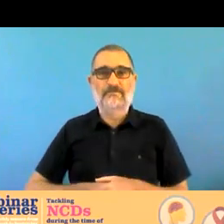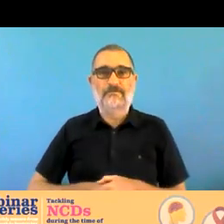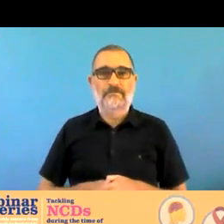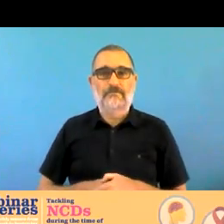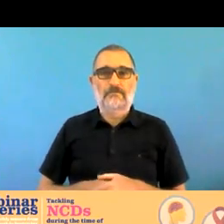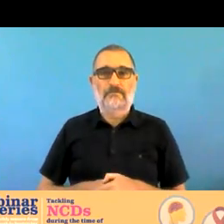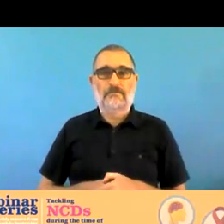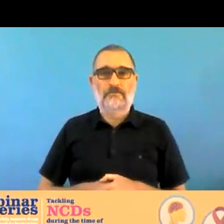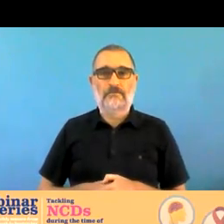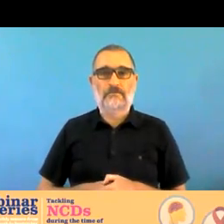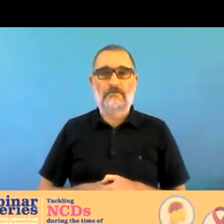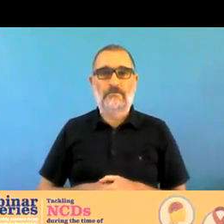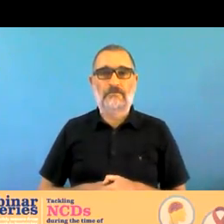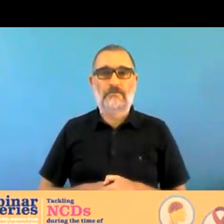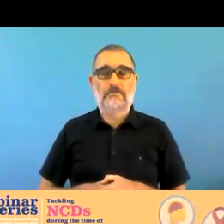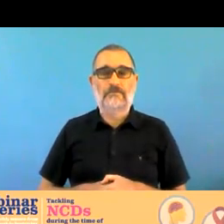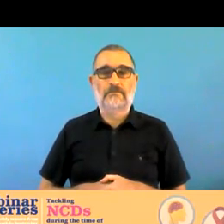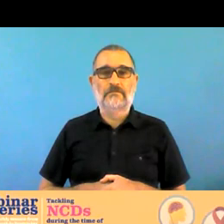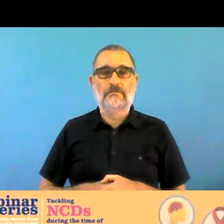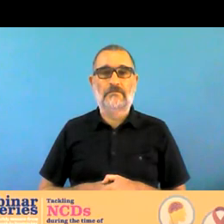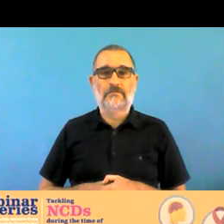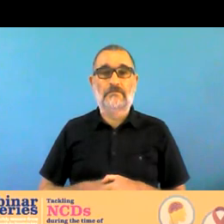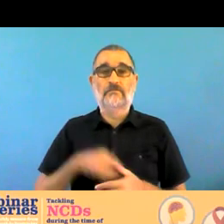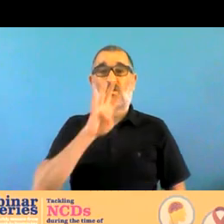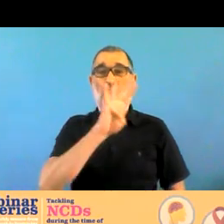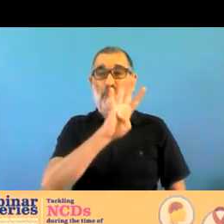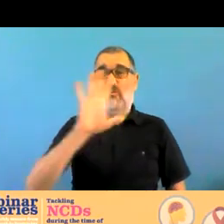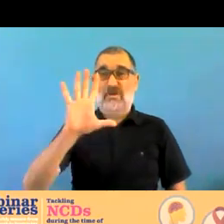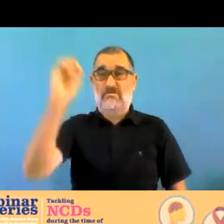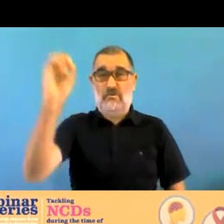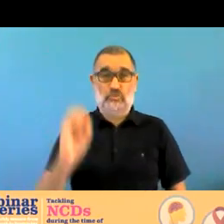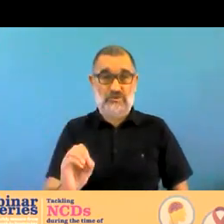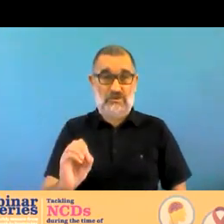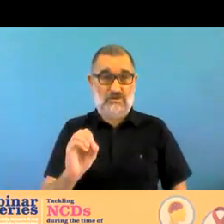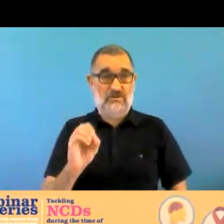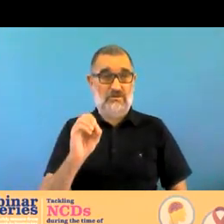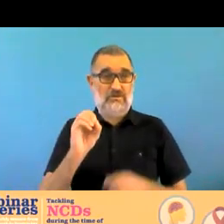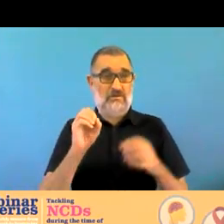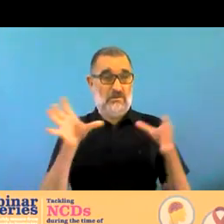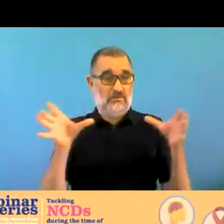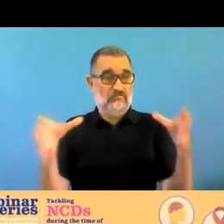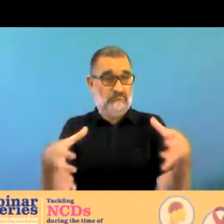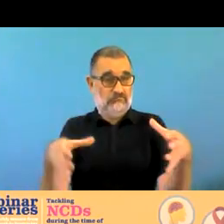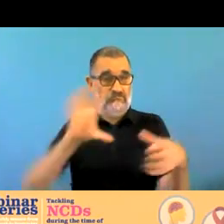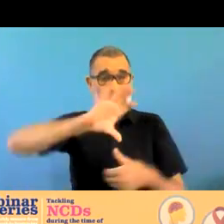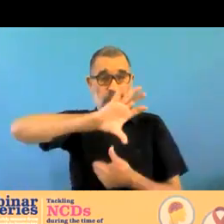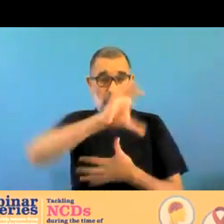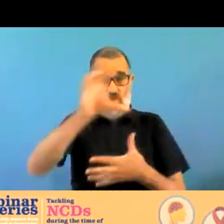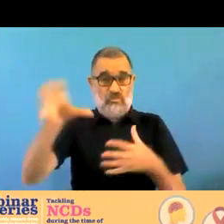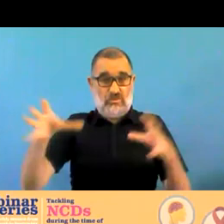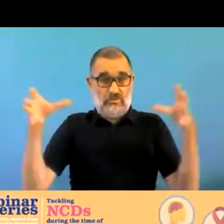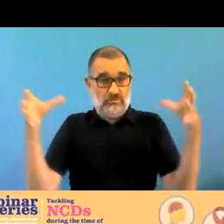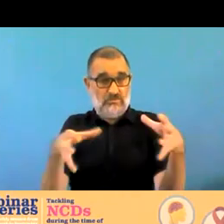that these were indeed the most affected services when we look at what services were affected by